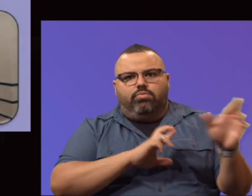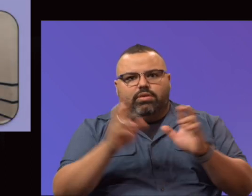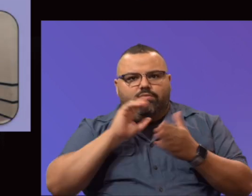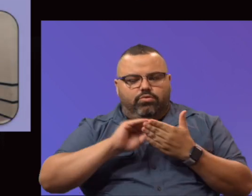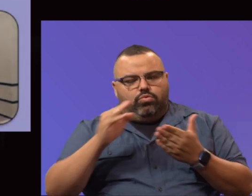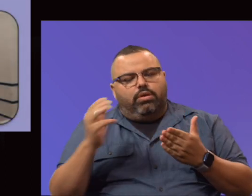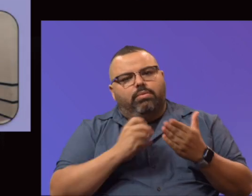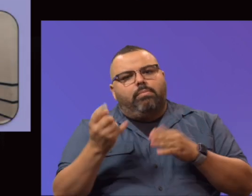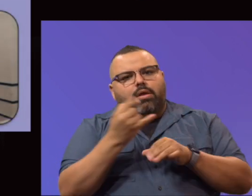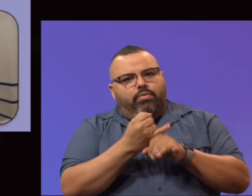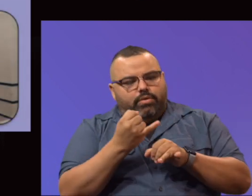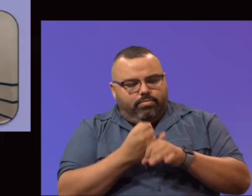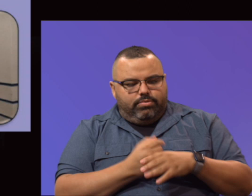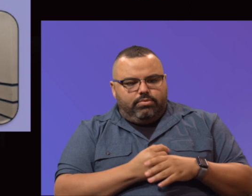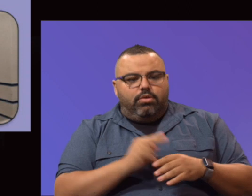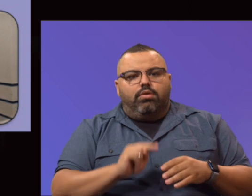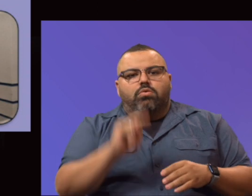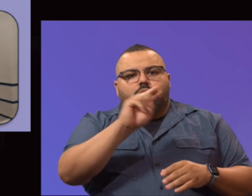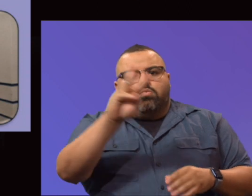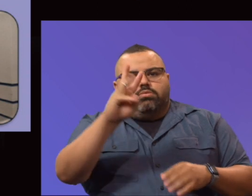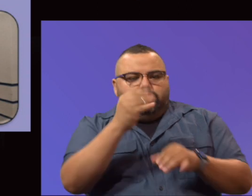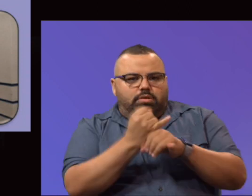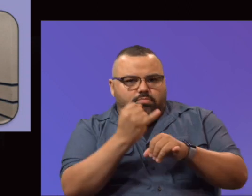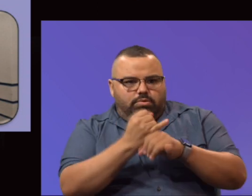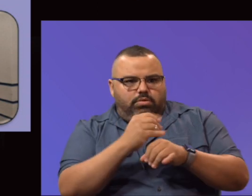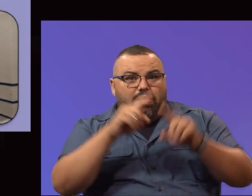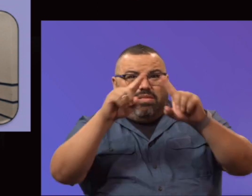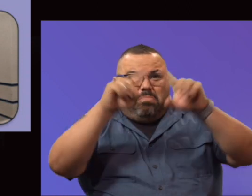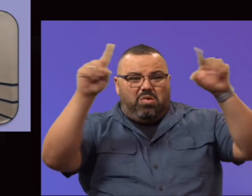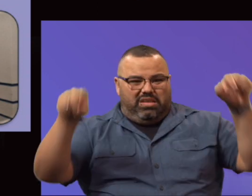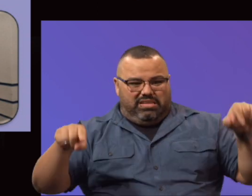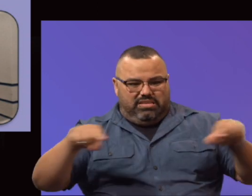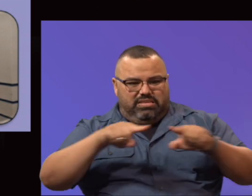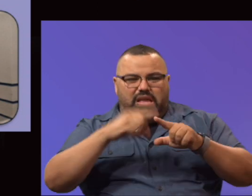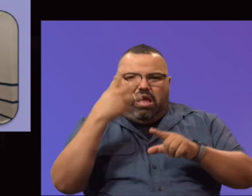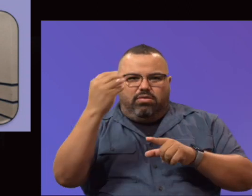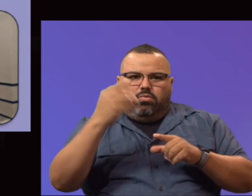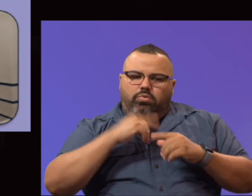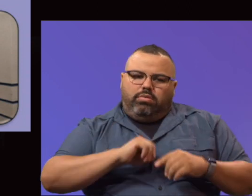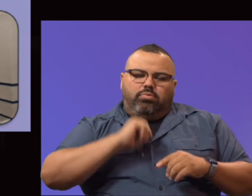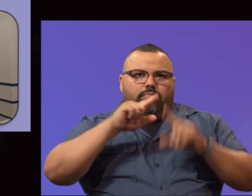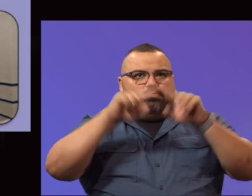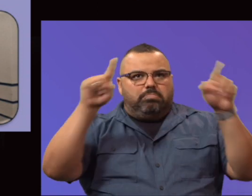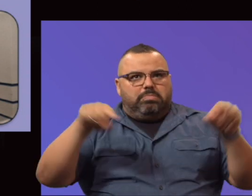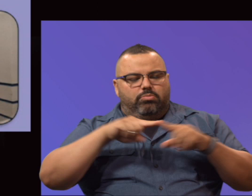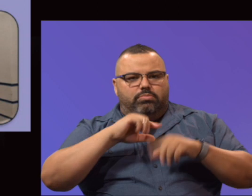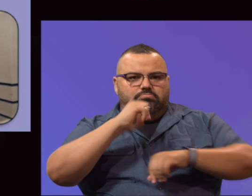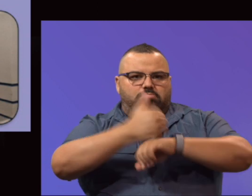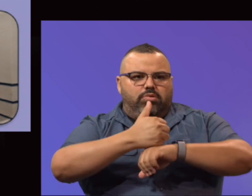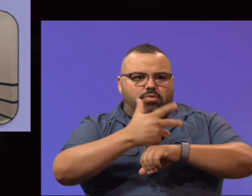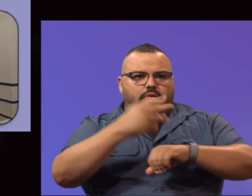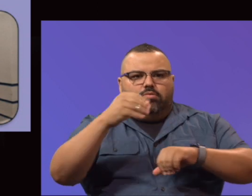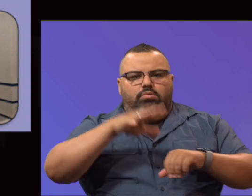The Northwest campus, the marquee signage. We're very proud of our marquee signage that has been installed throughout the district. Again, painting